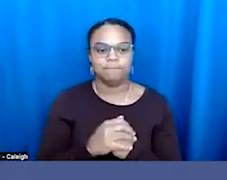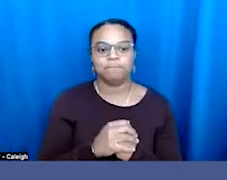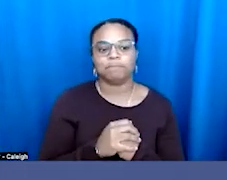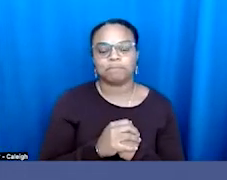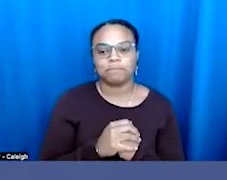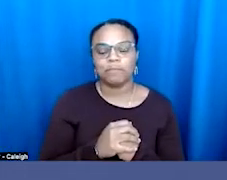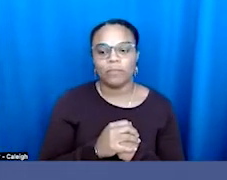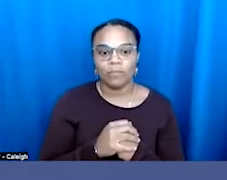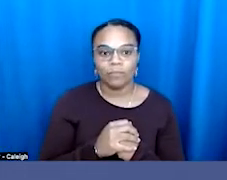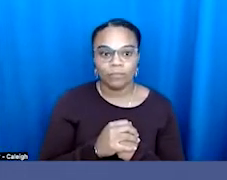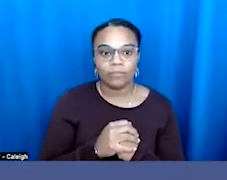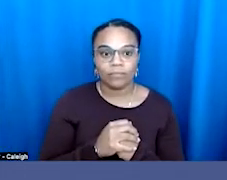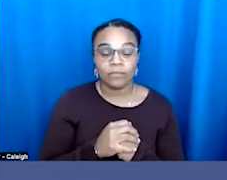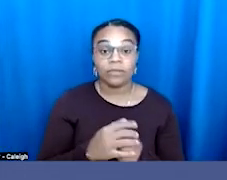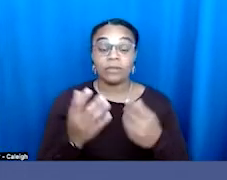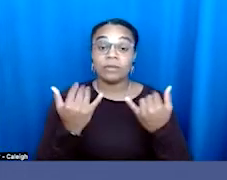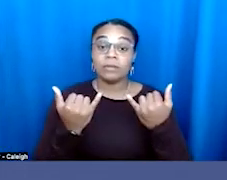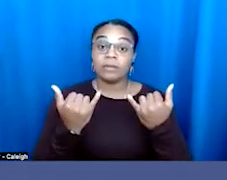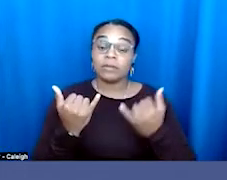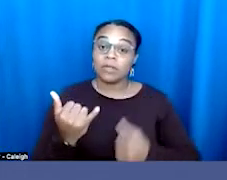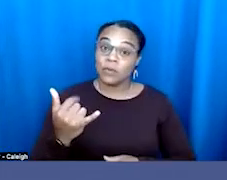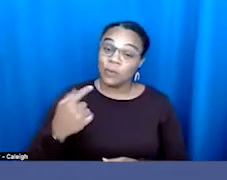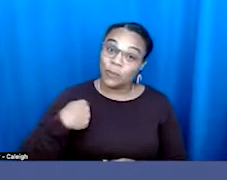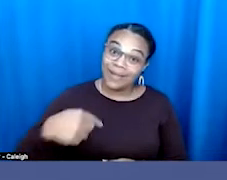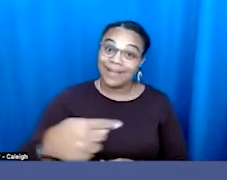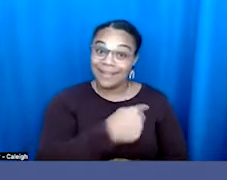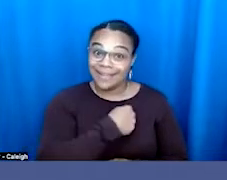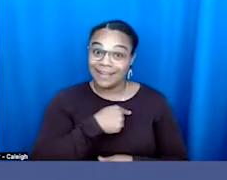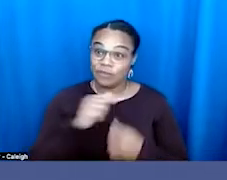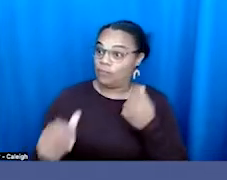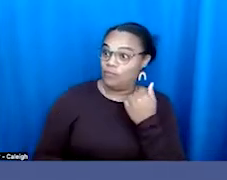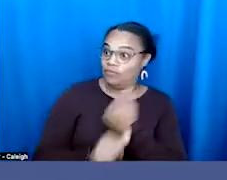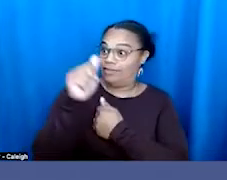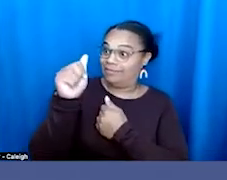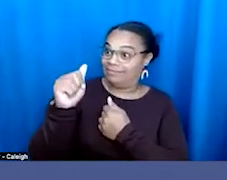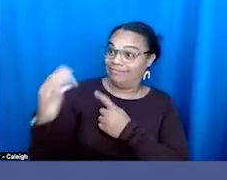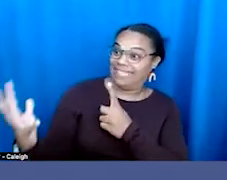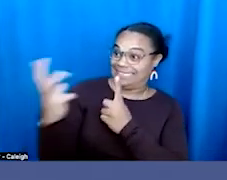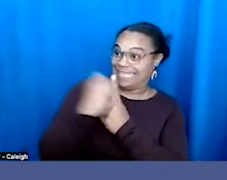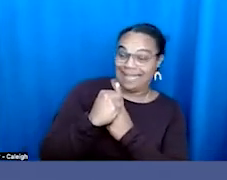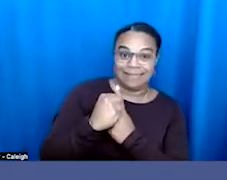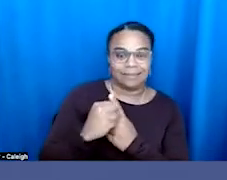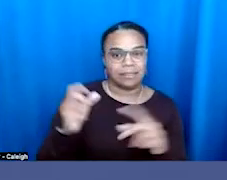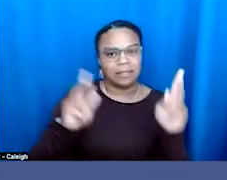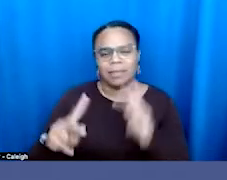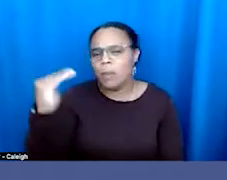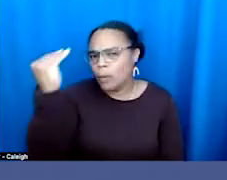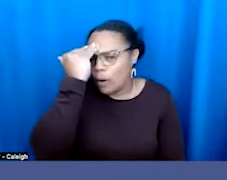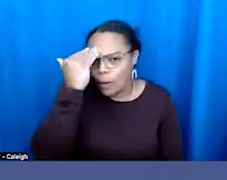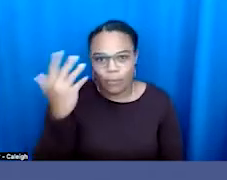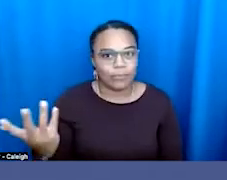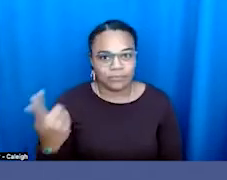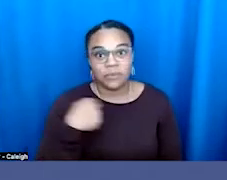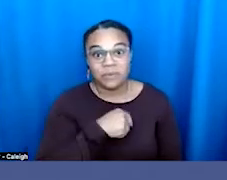We are under attack and people know it. We're seeing it in the headlines. We're seeing it in our